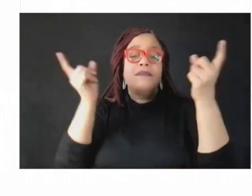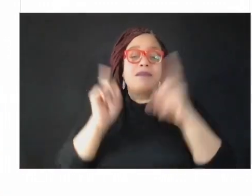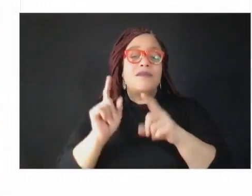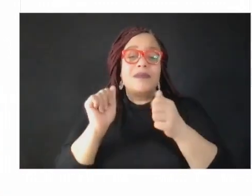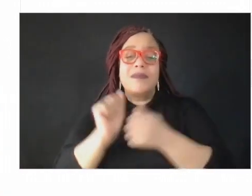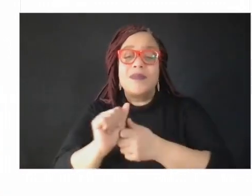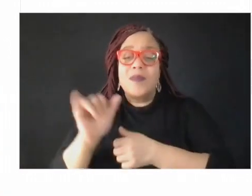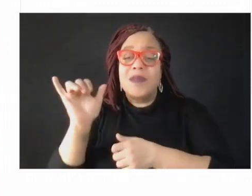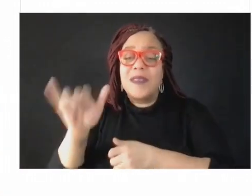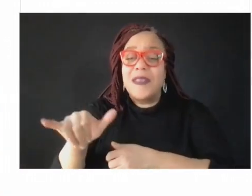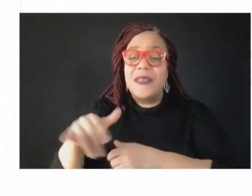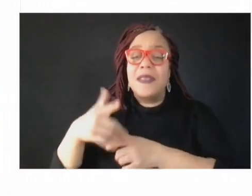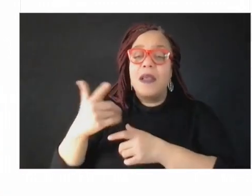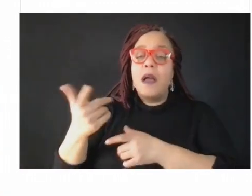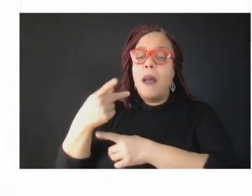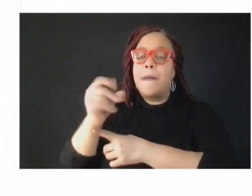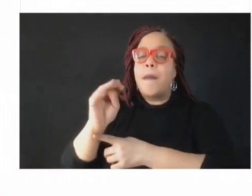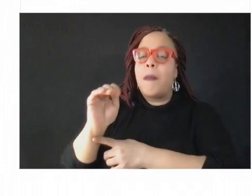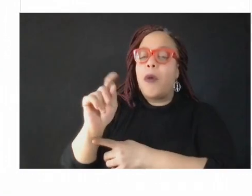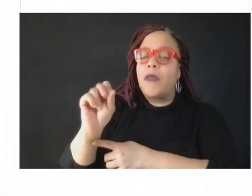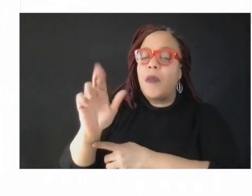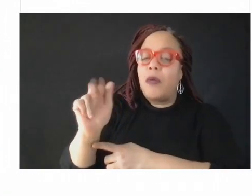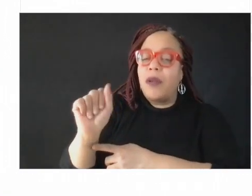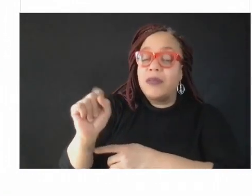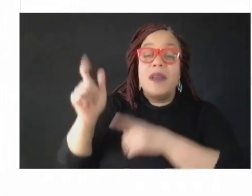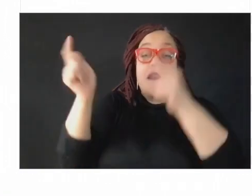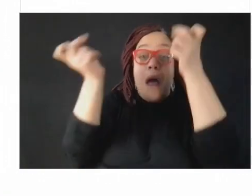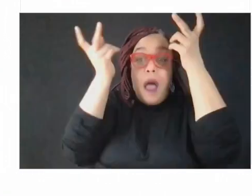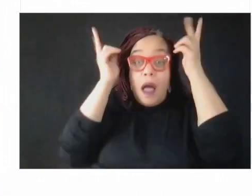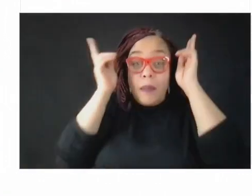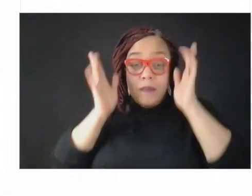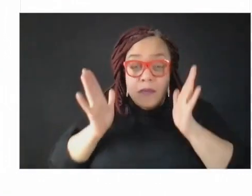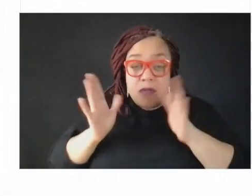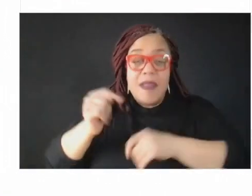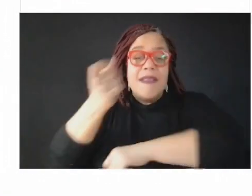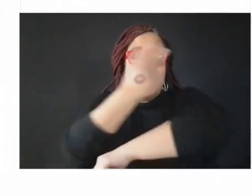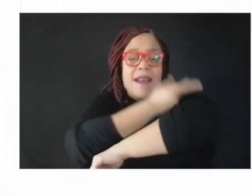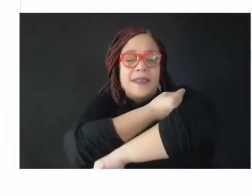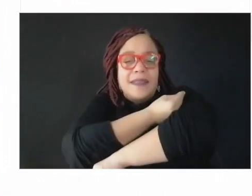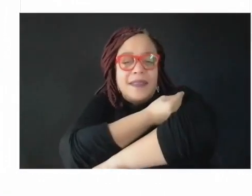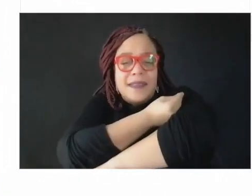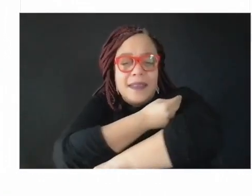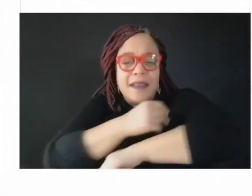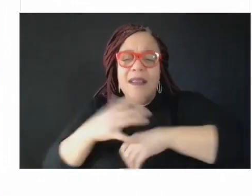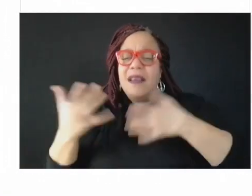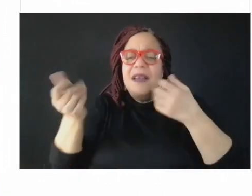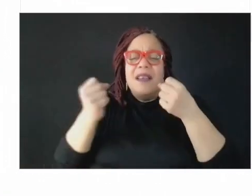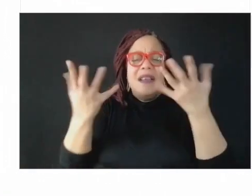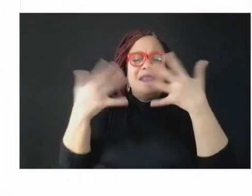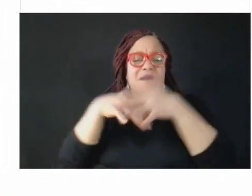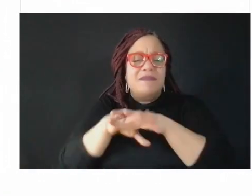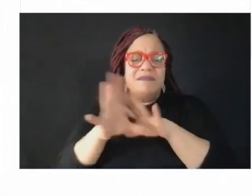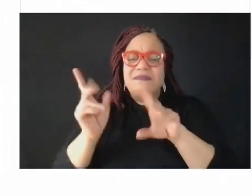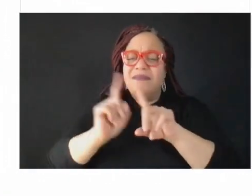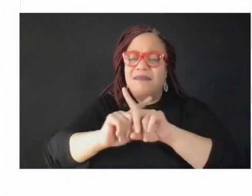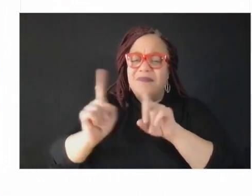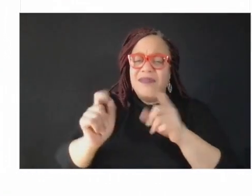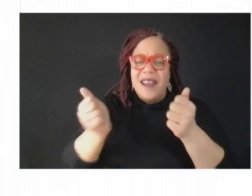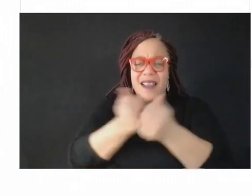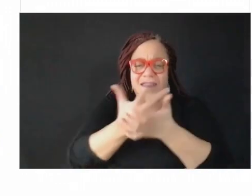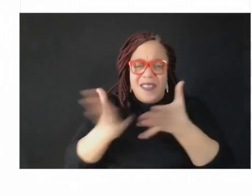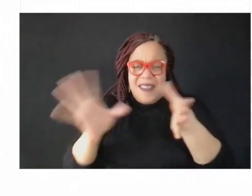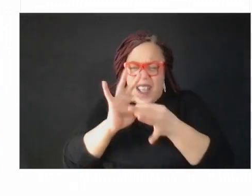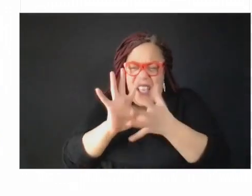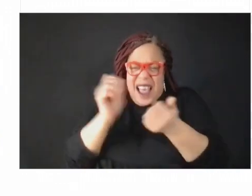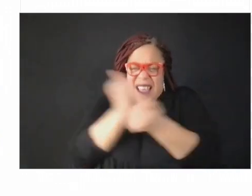and barbershops and vaccine and implementation and collaboratives and all the impact, whatever you want to